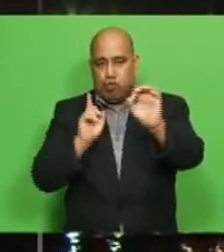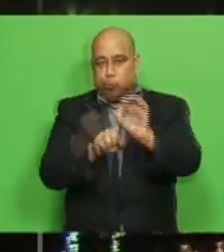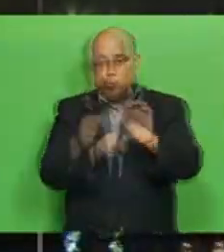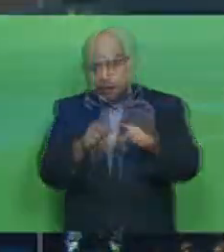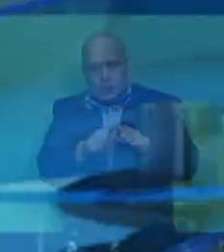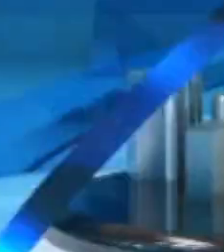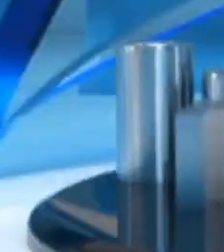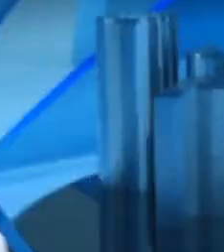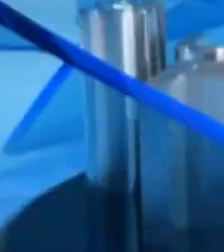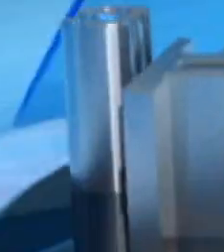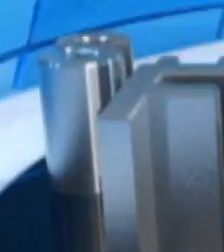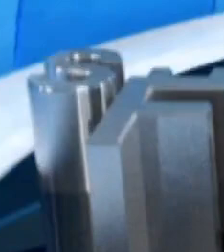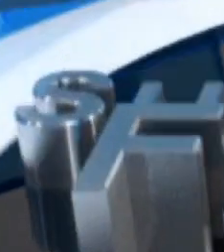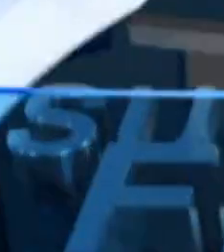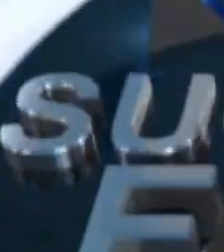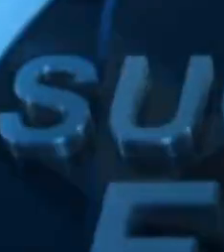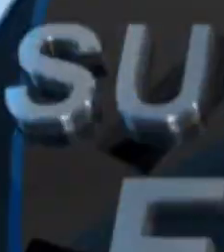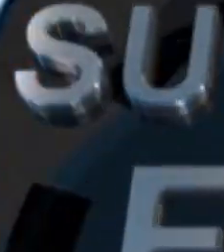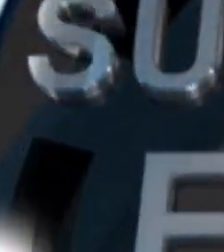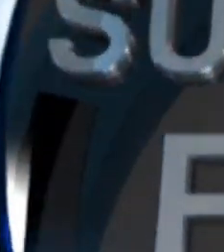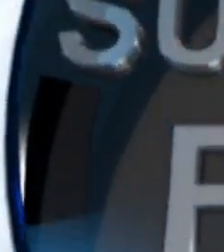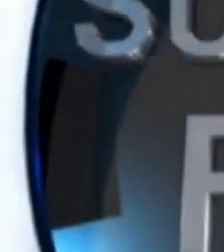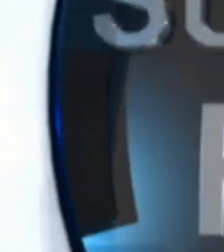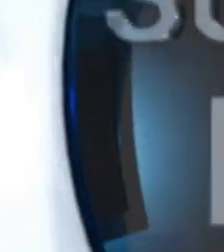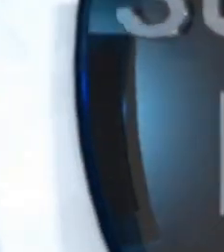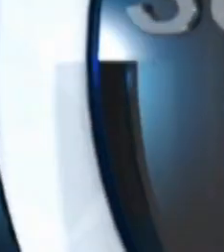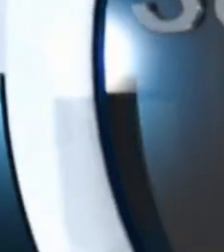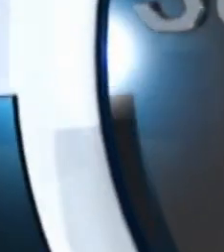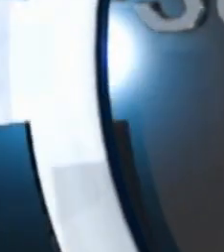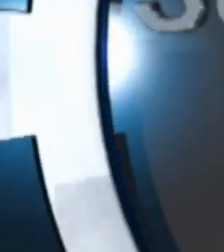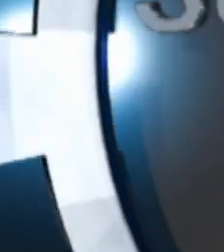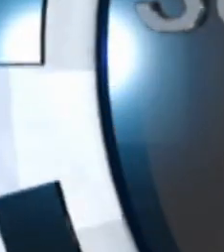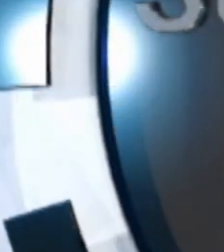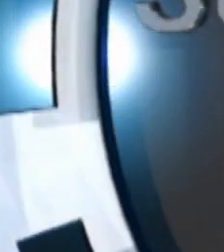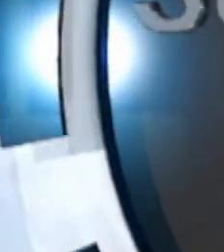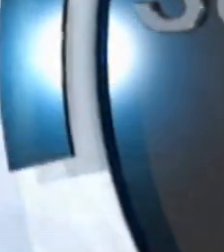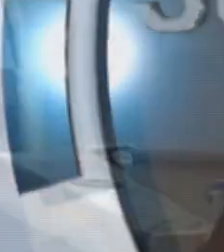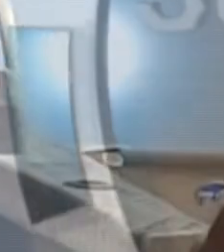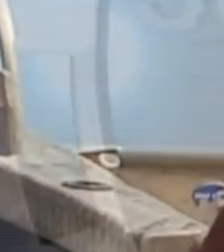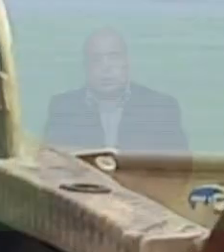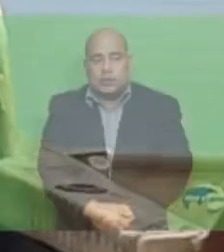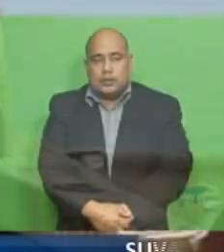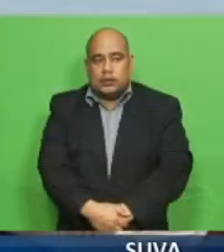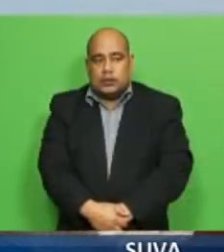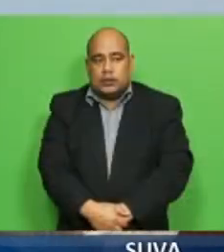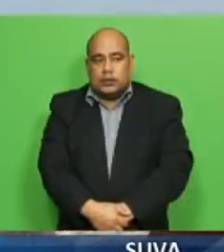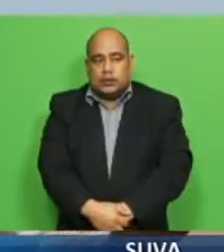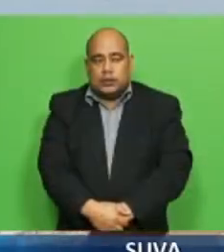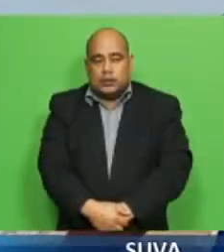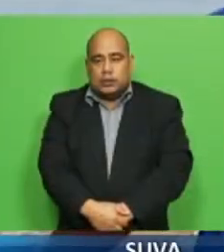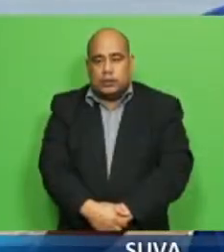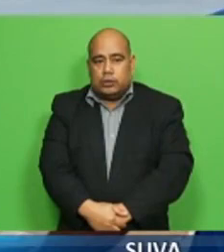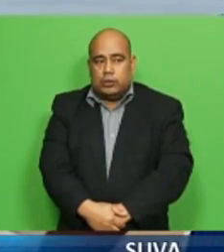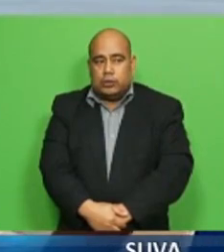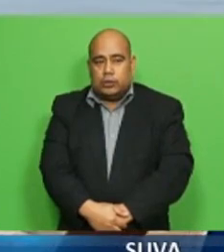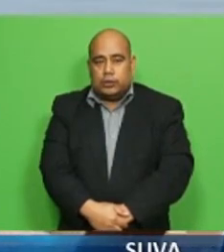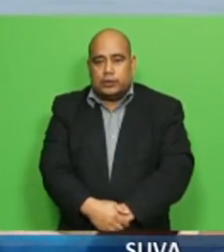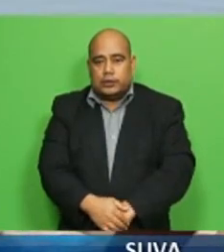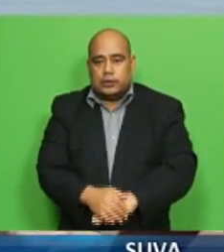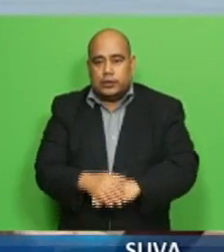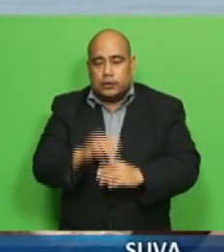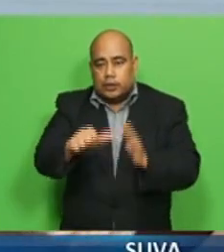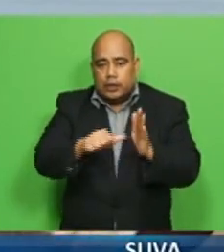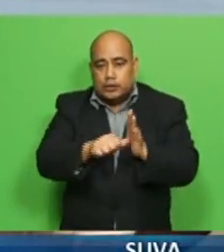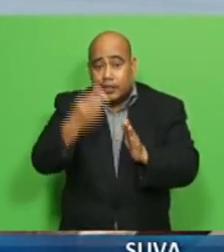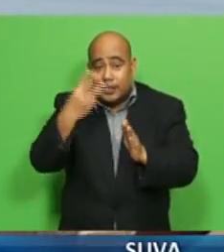38 year old Kalevi